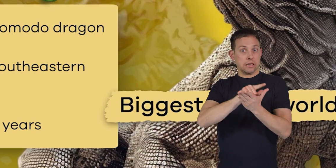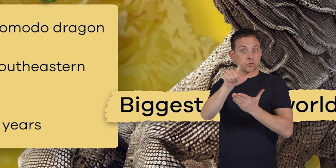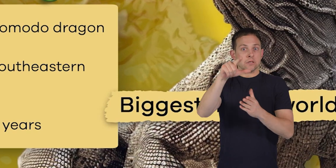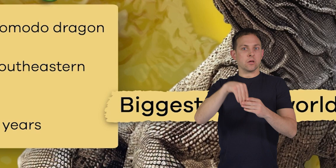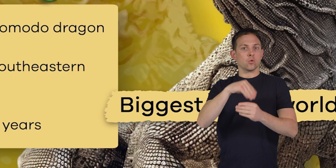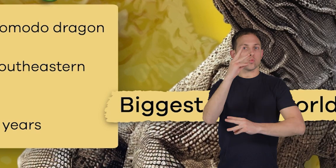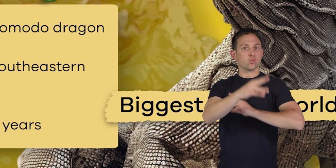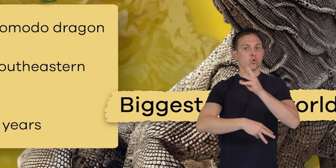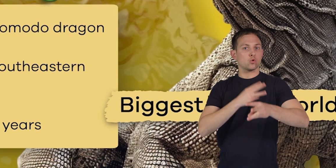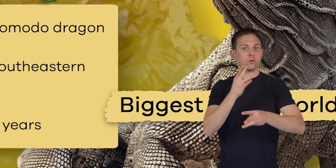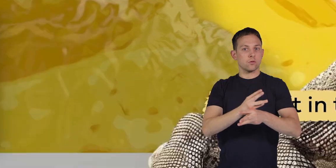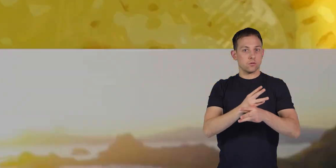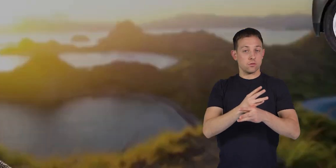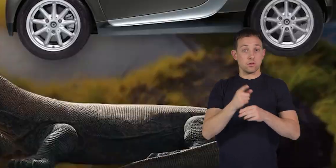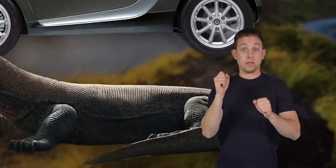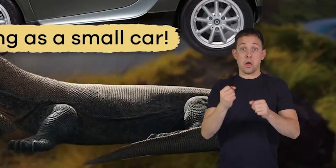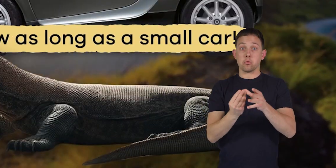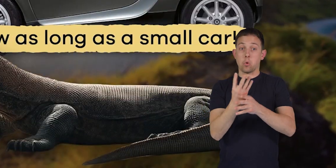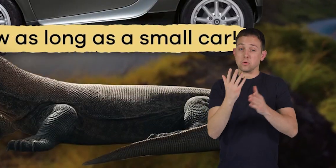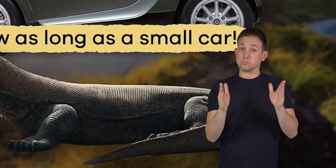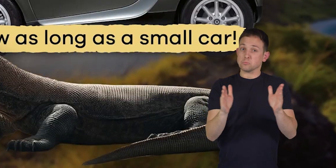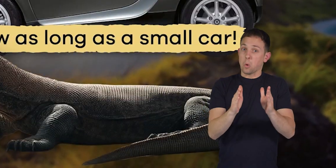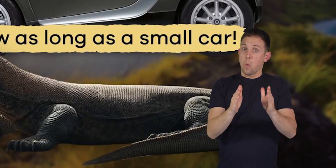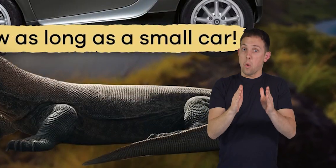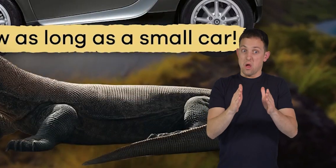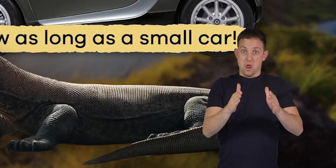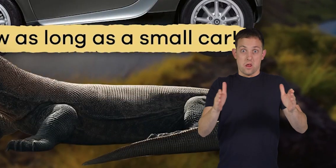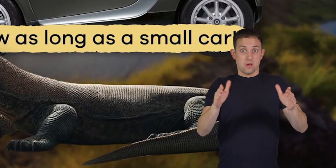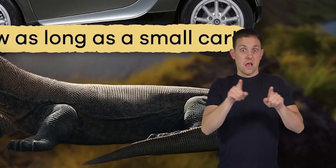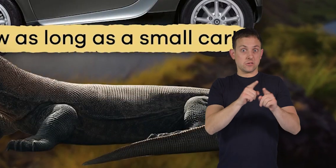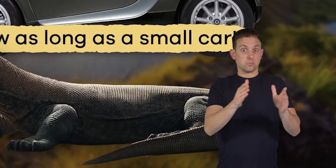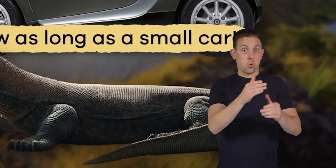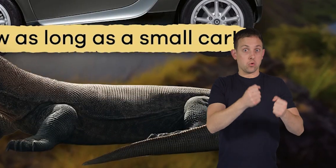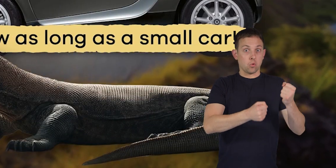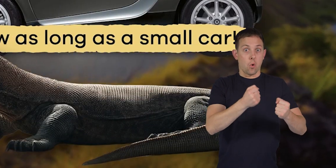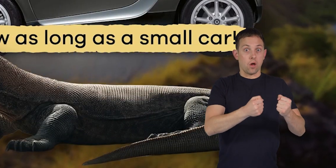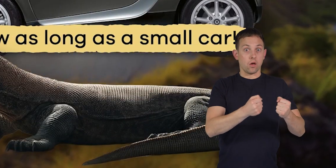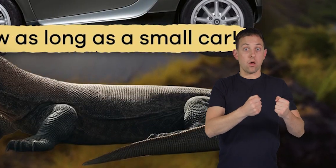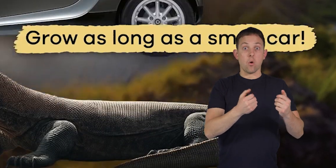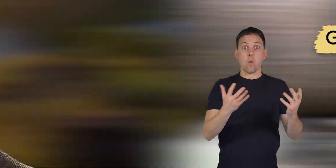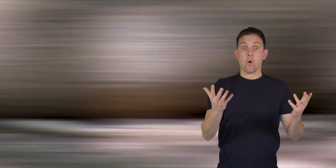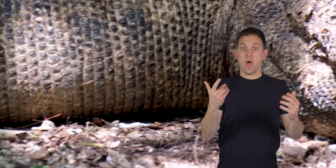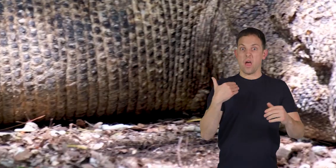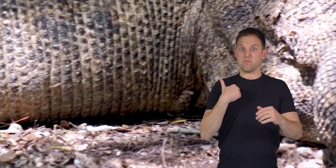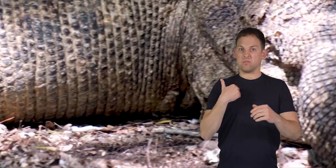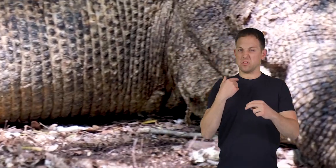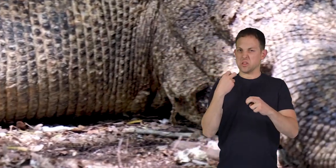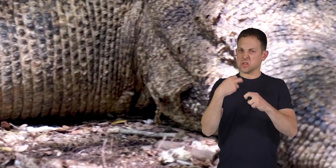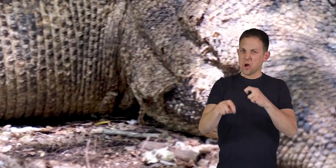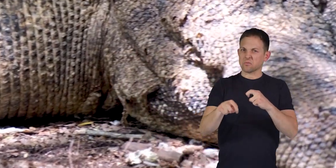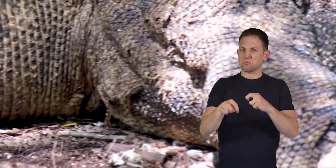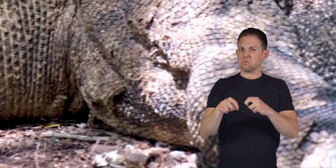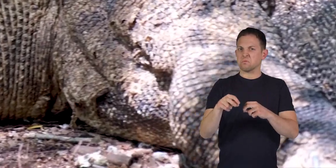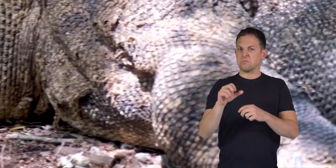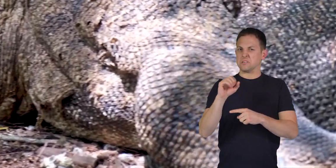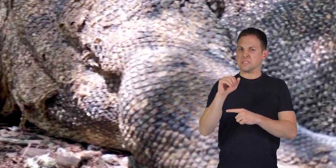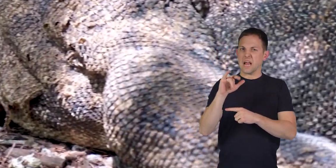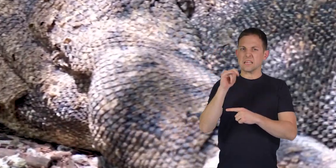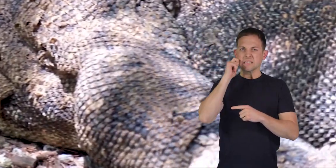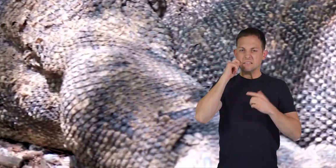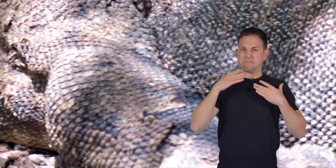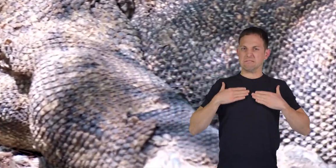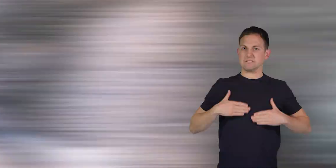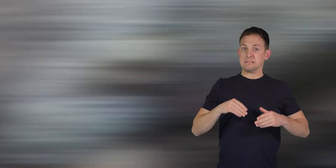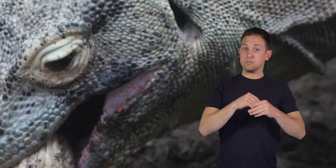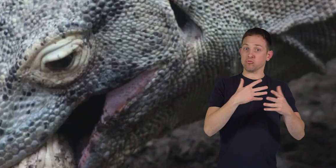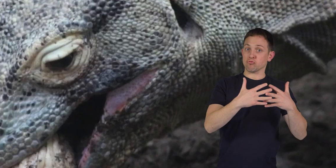biggest lizards in the world and can grow as long as a small car. They have tough, scaly skin